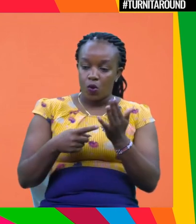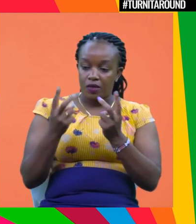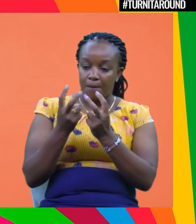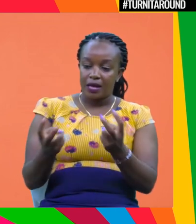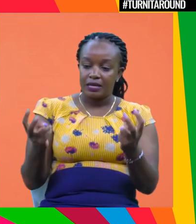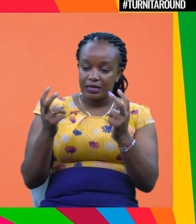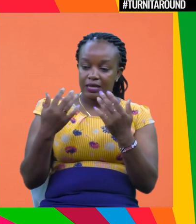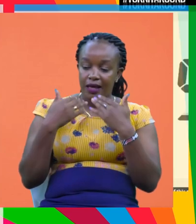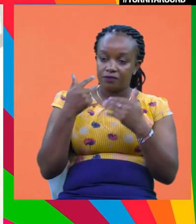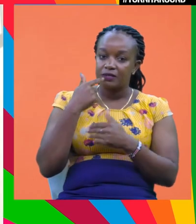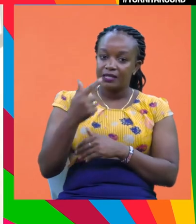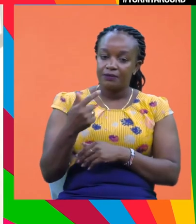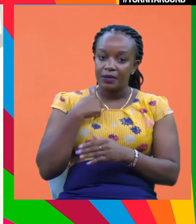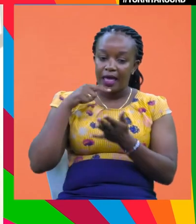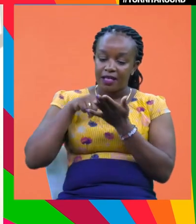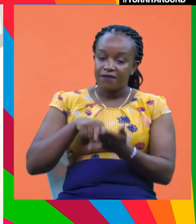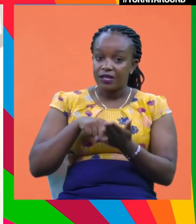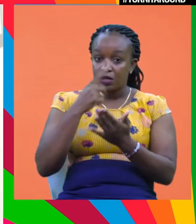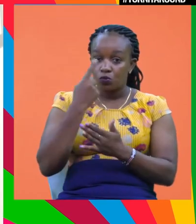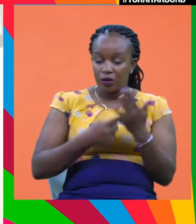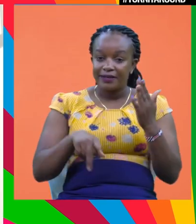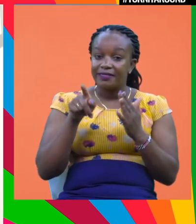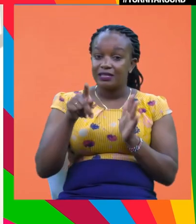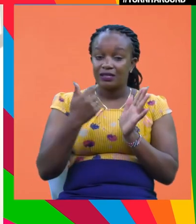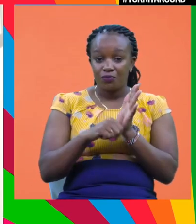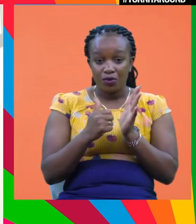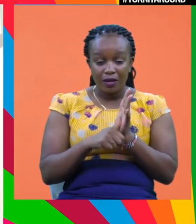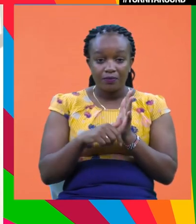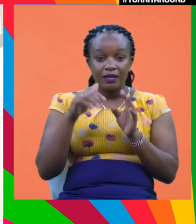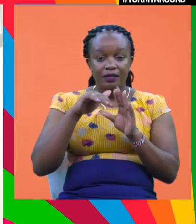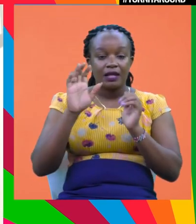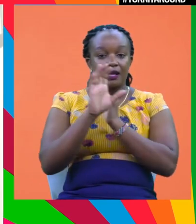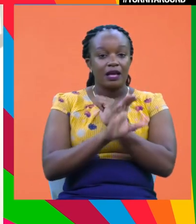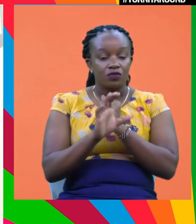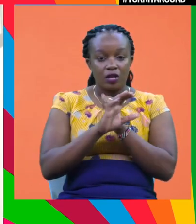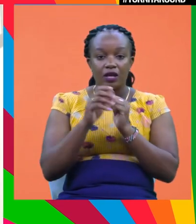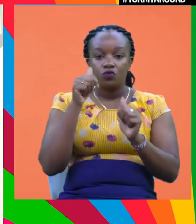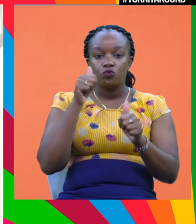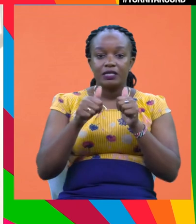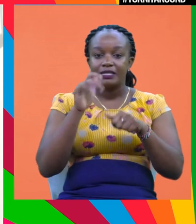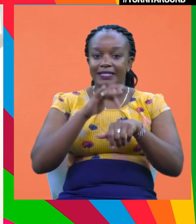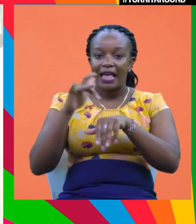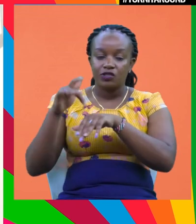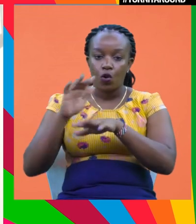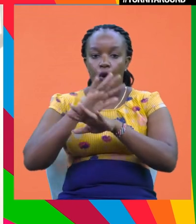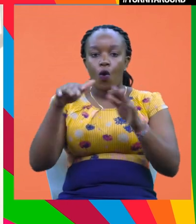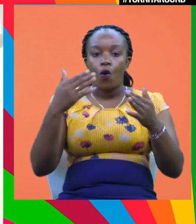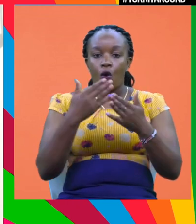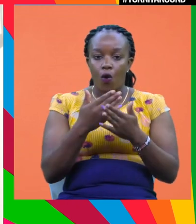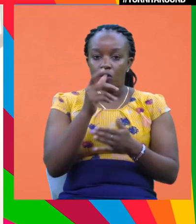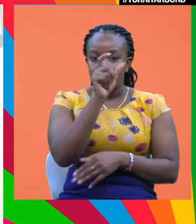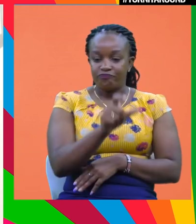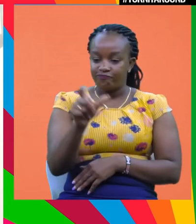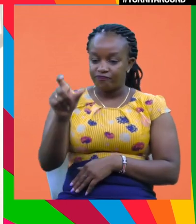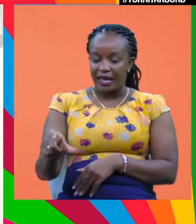absolutely. Um, I, want to re-emphasize that this is a problem. Climate change is a problem that affects everyone, right? And affects all